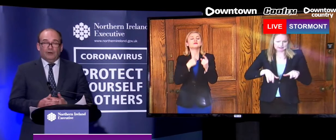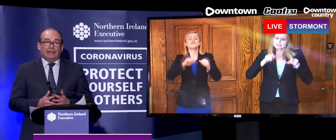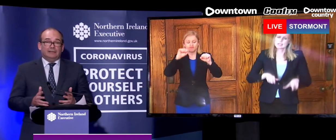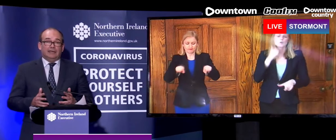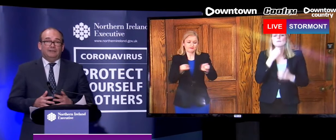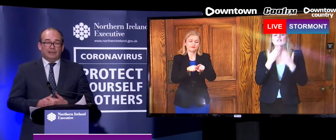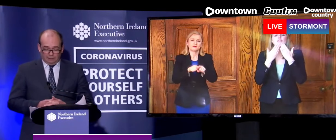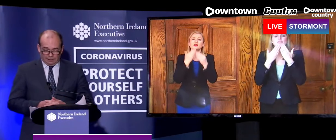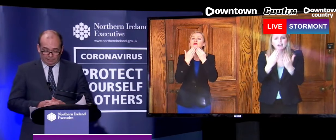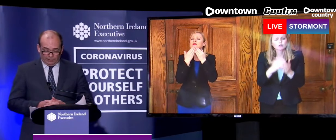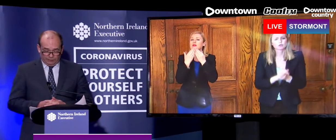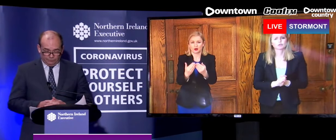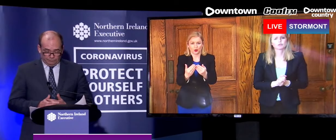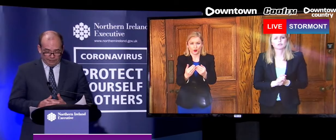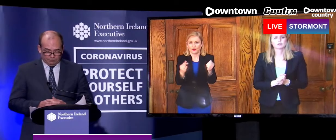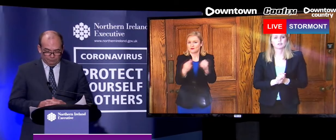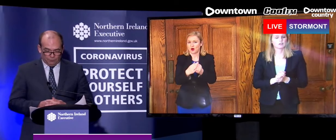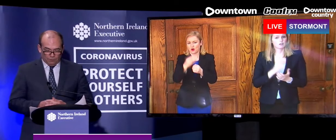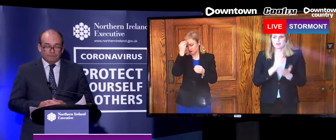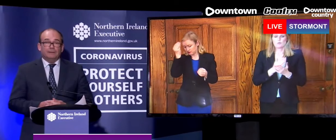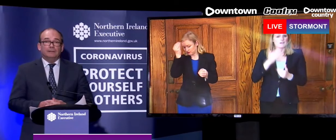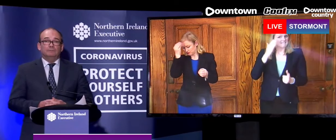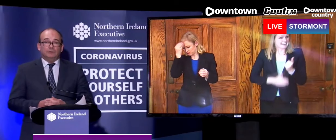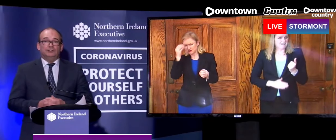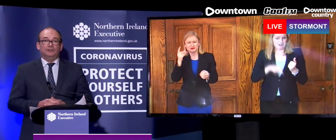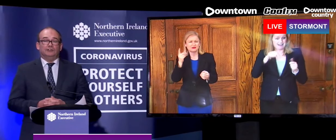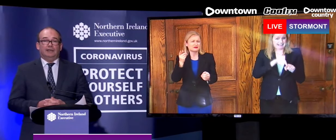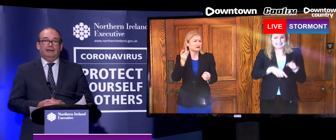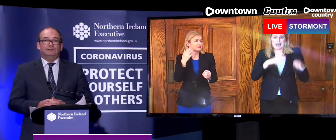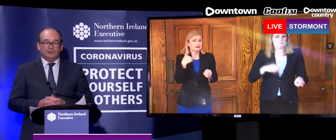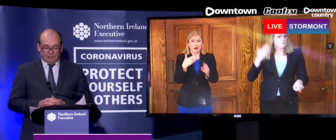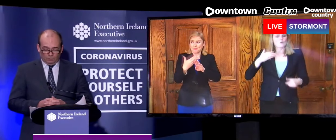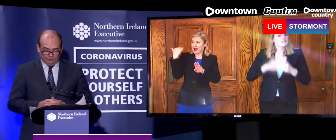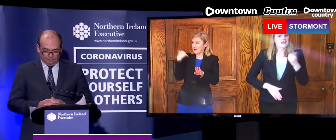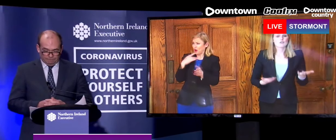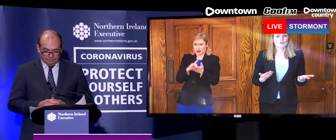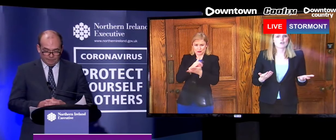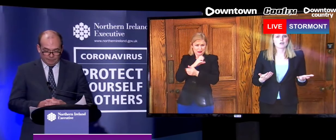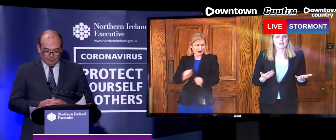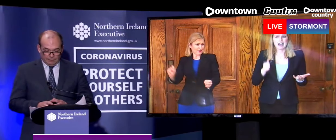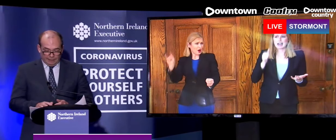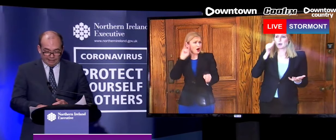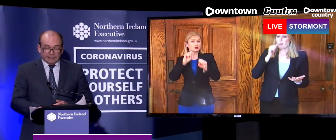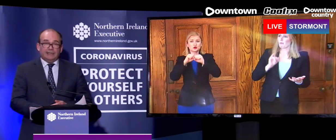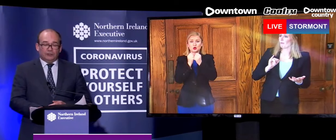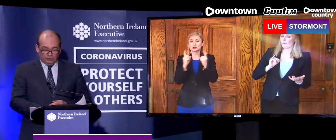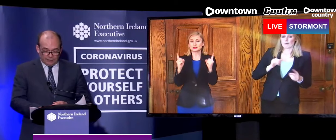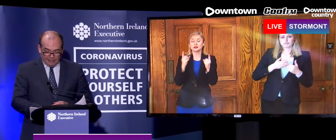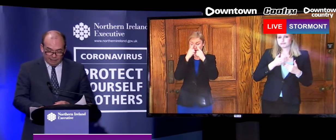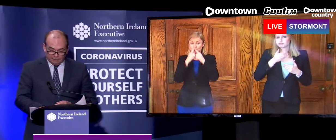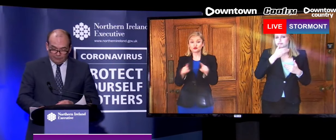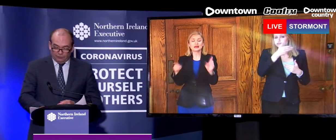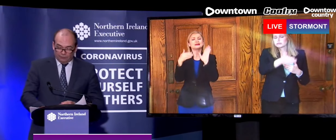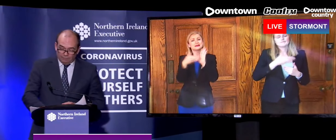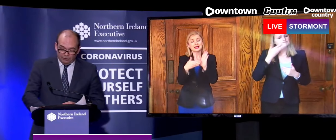They are like anything that we have faced before, but we just have to stick with them. I can indicate to you